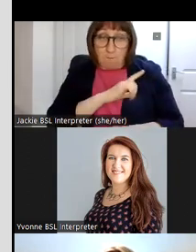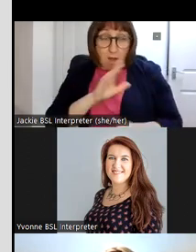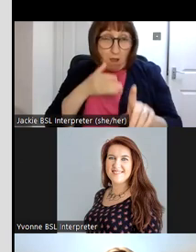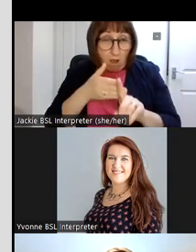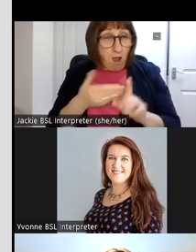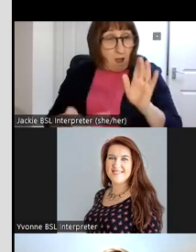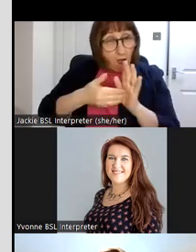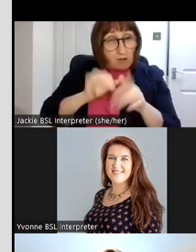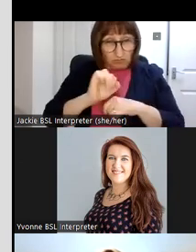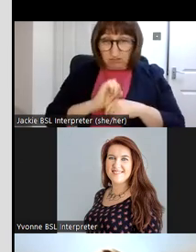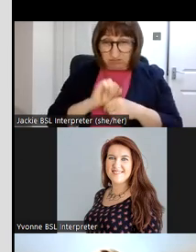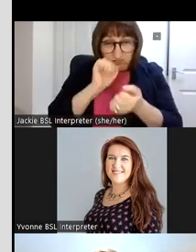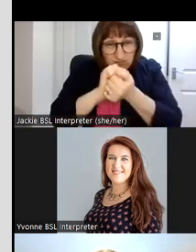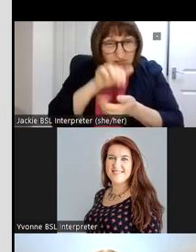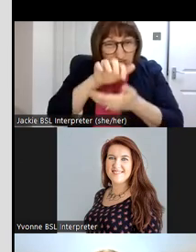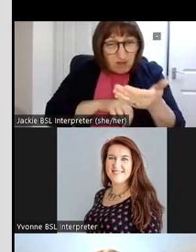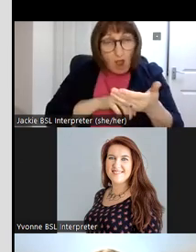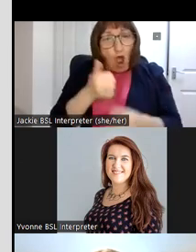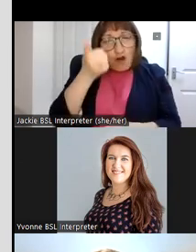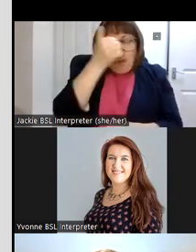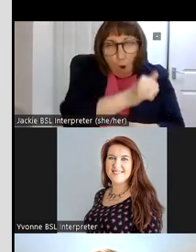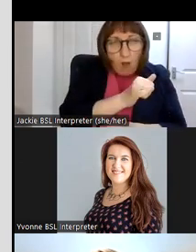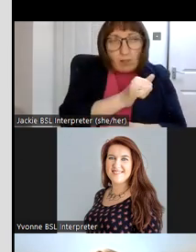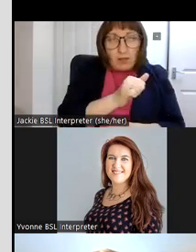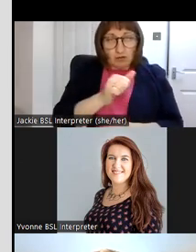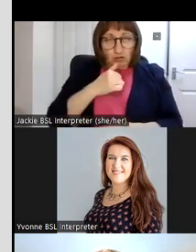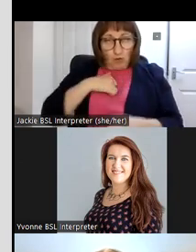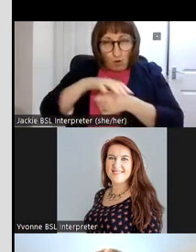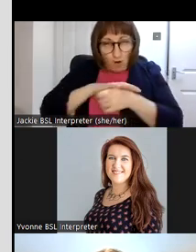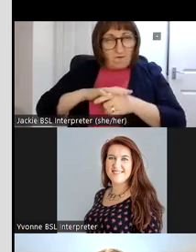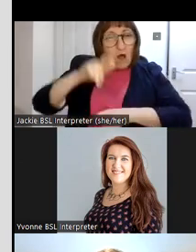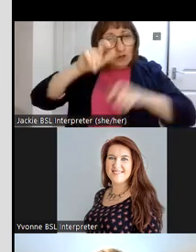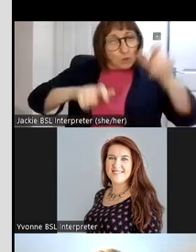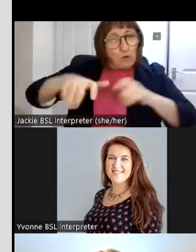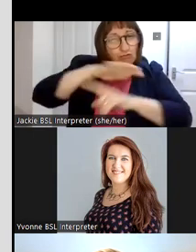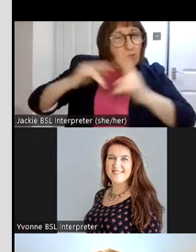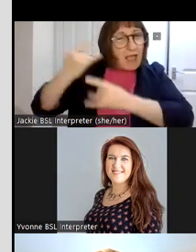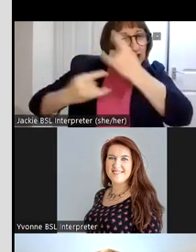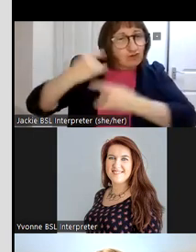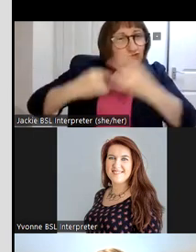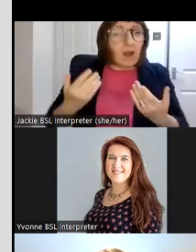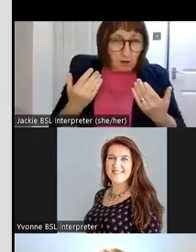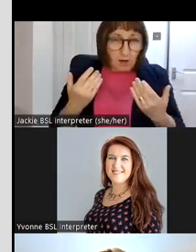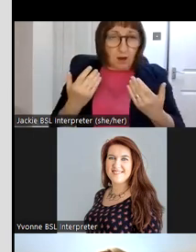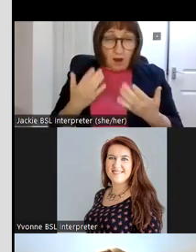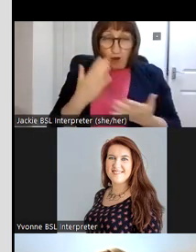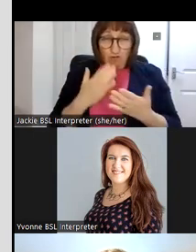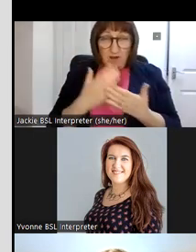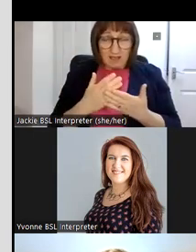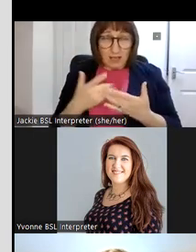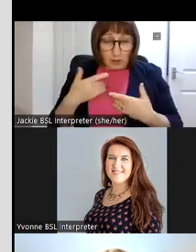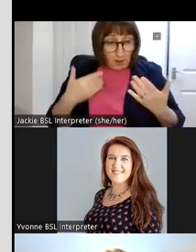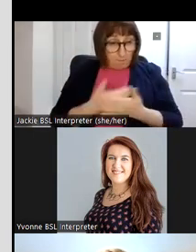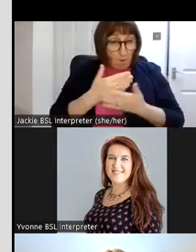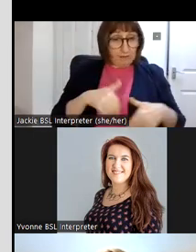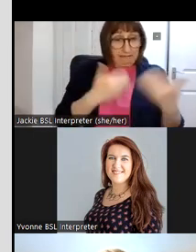adding to the store of knowledge really of my colon's social history and to to relink modern day